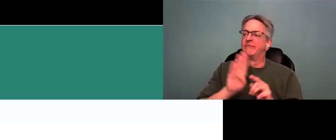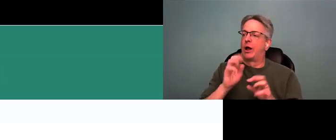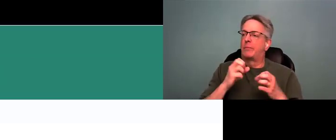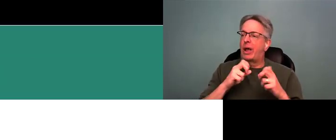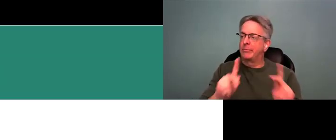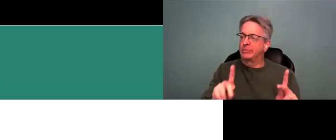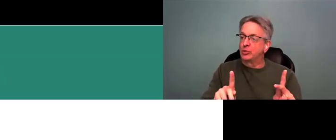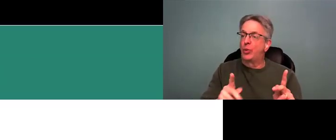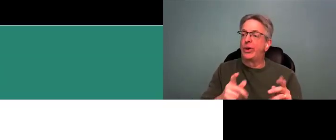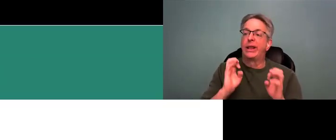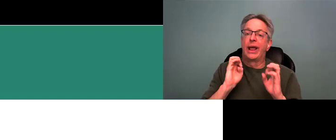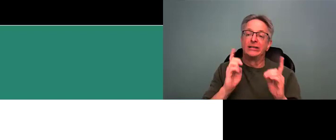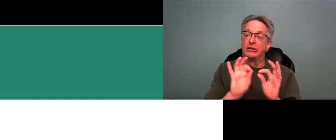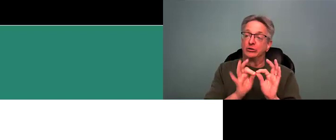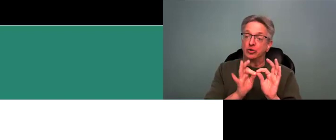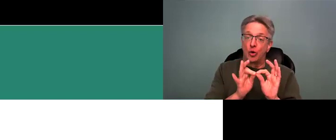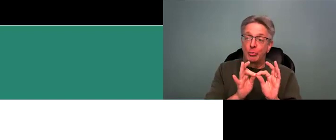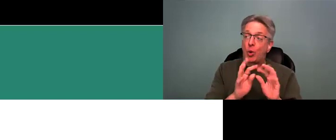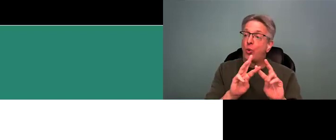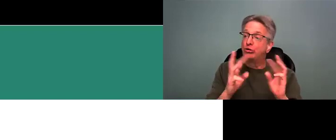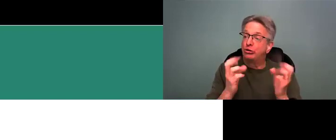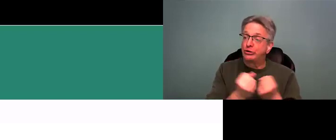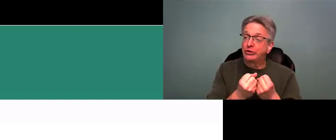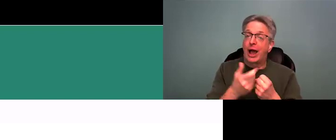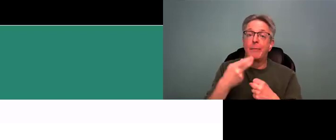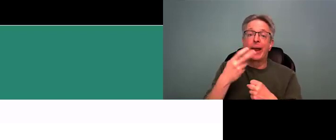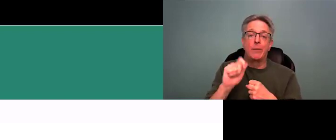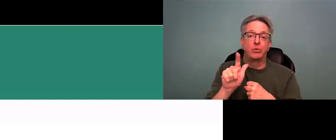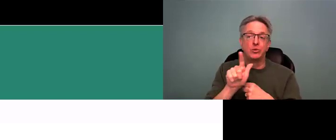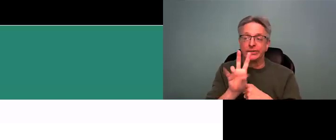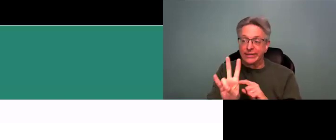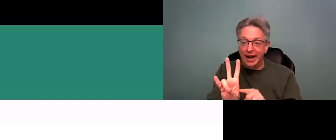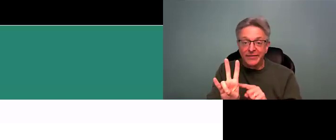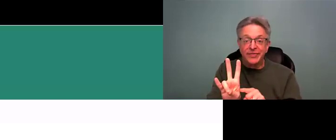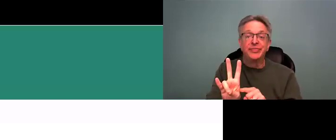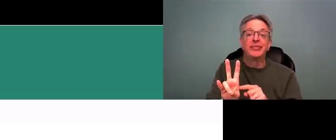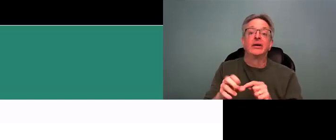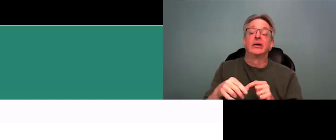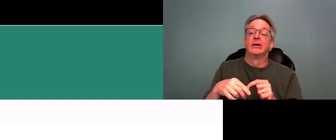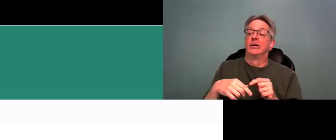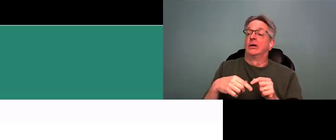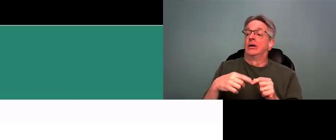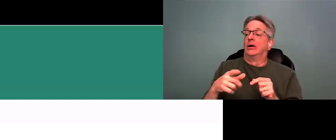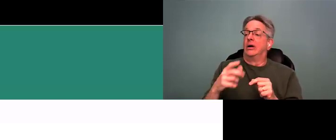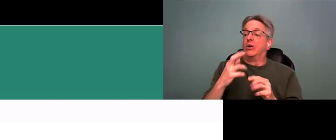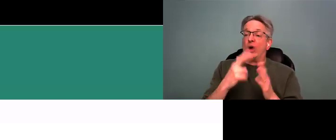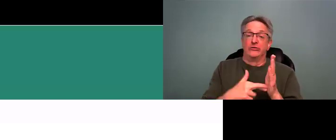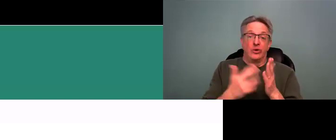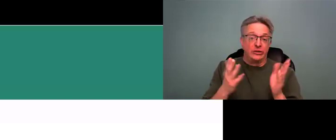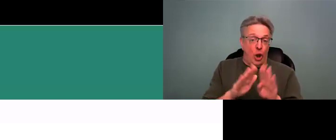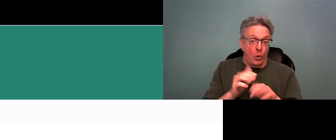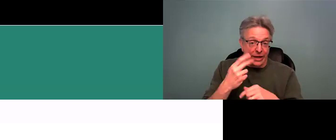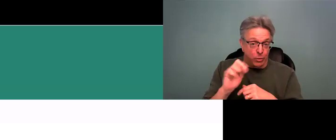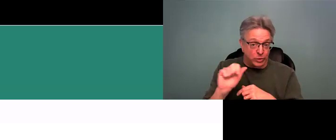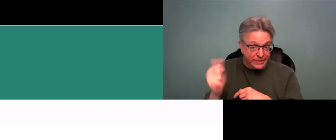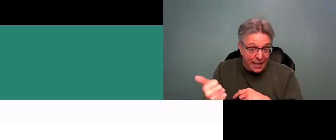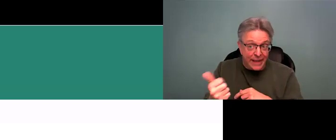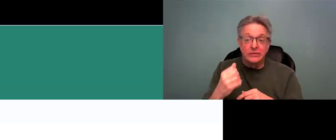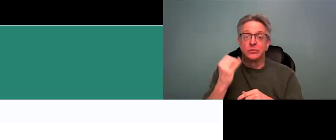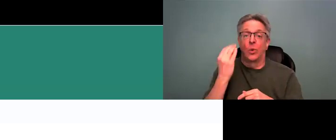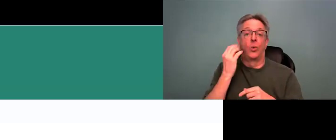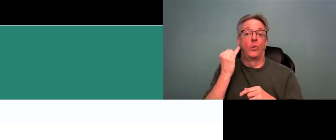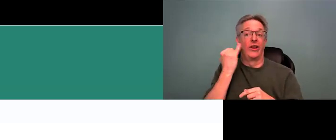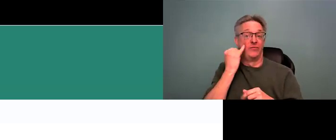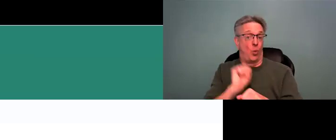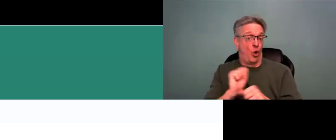Then we have professional development opportunities. Educational interpreter workshops. We have one coming April 27th, 2024.